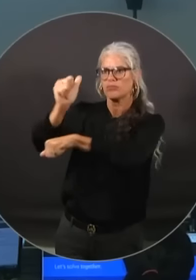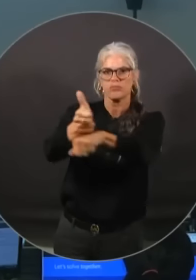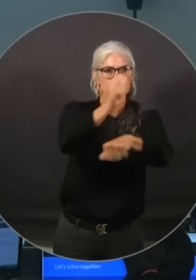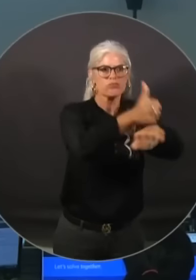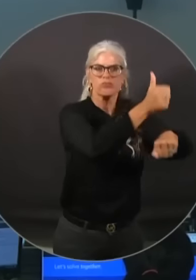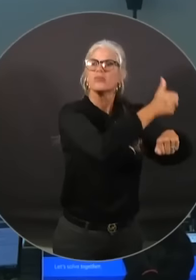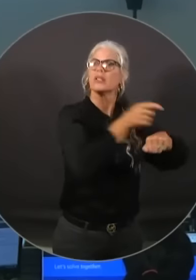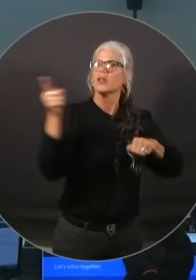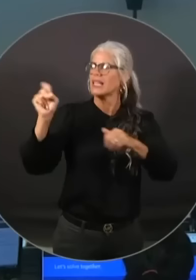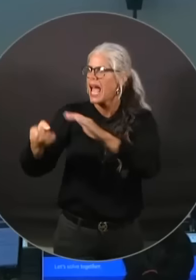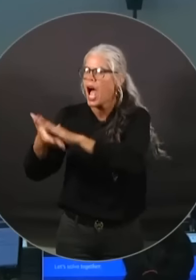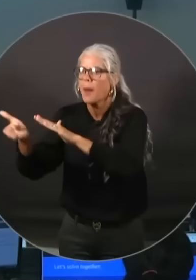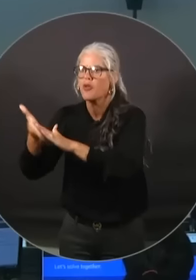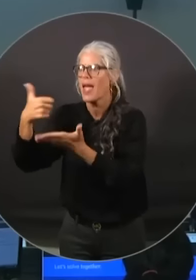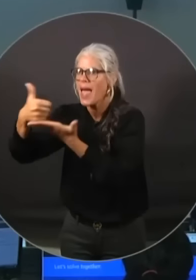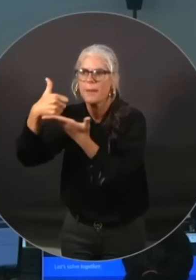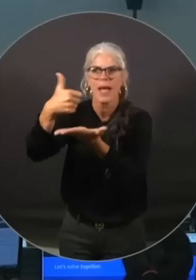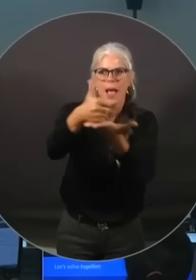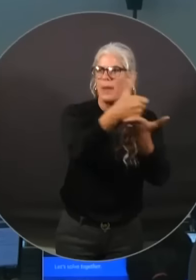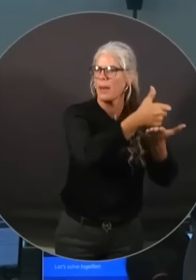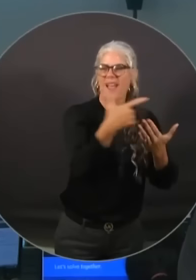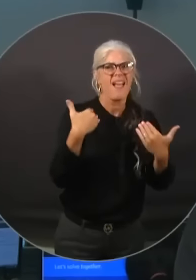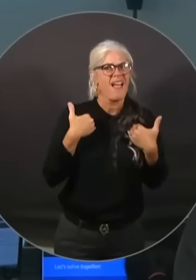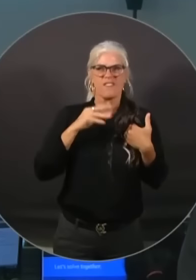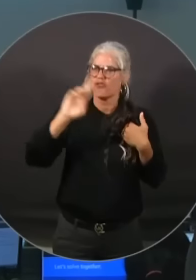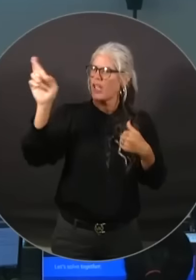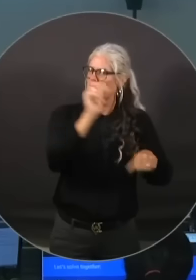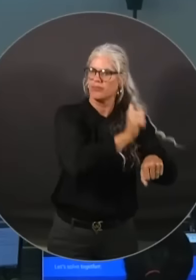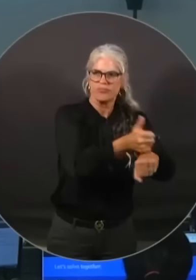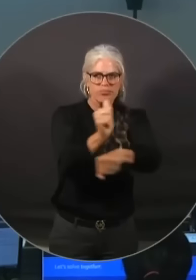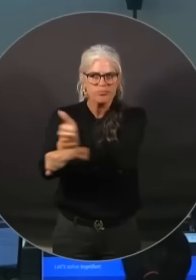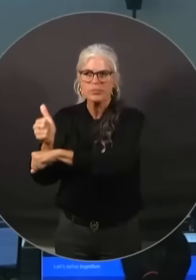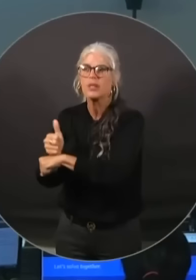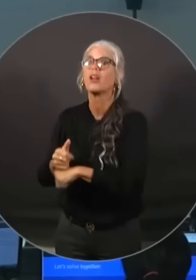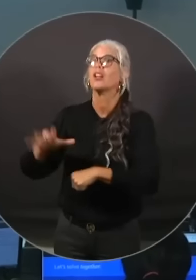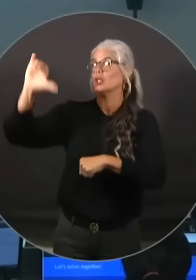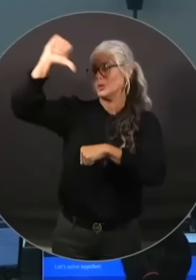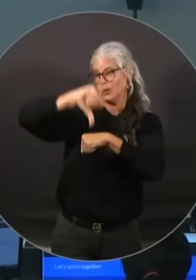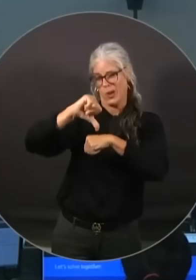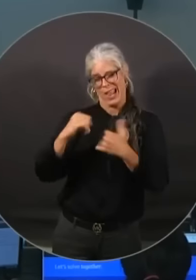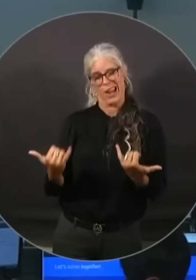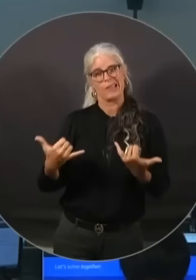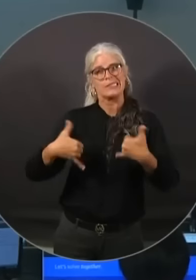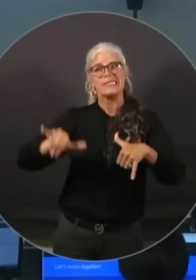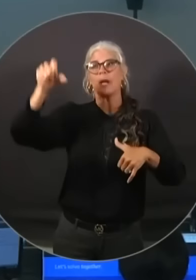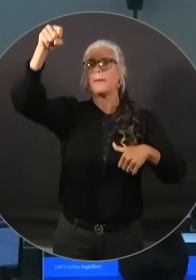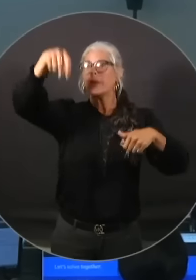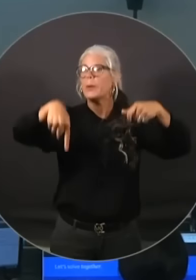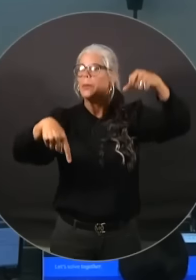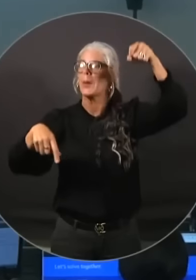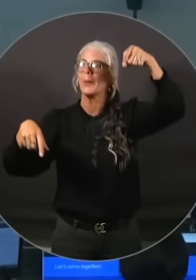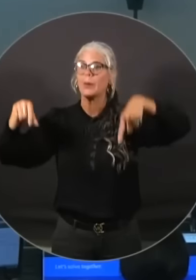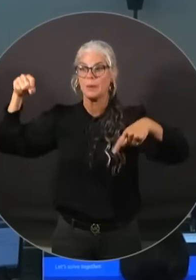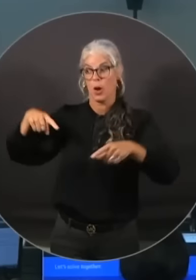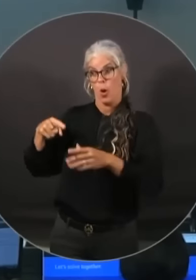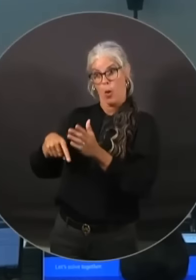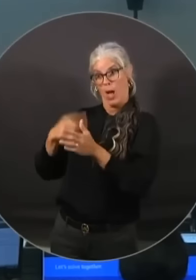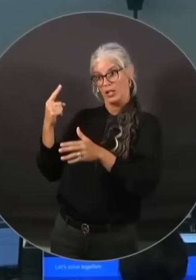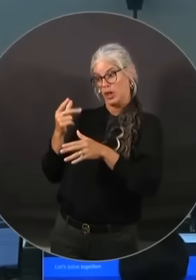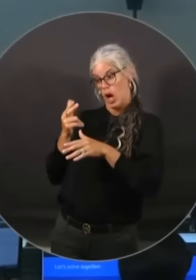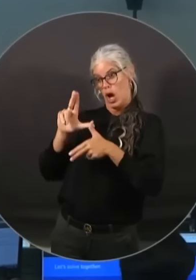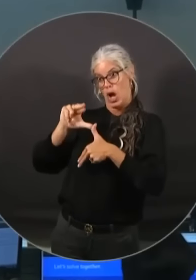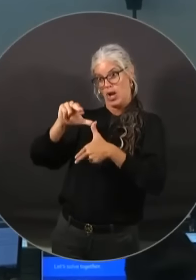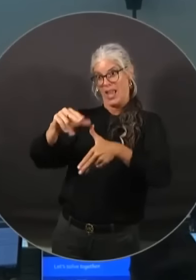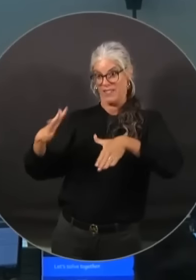We will most likely see additional tornadic activity as a storm makes landfall this morning and moves across north Florida. Please